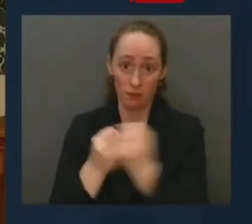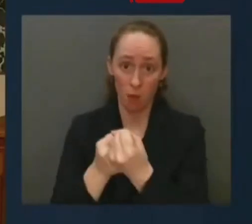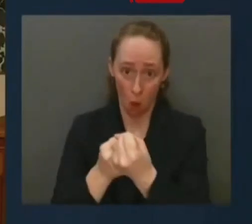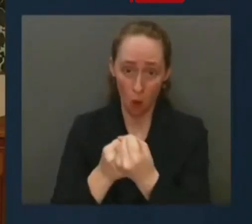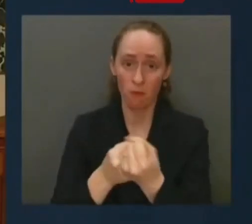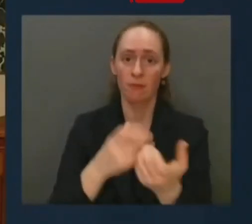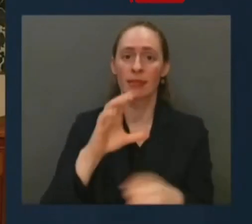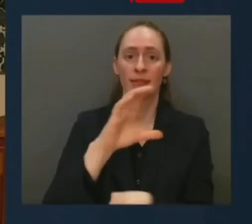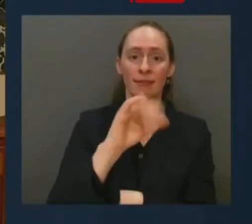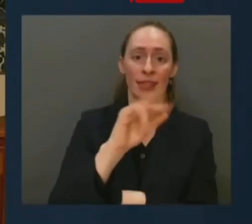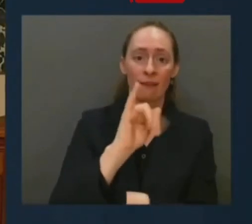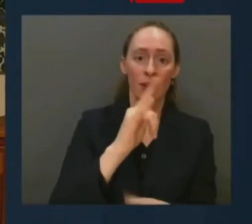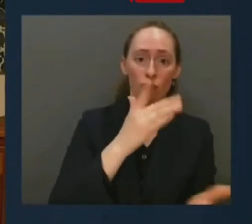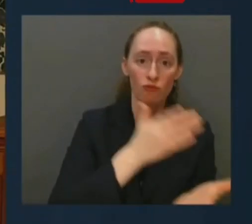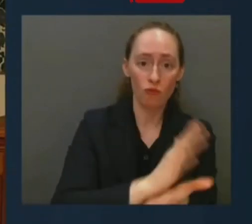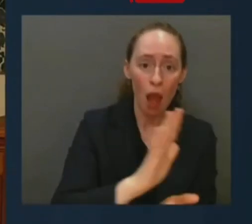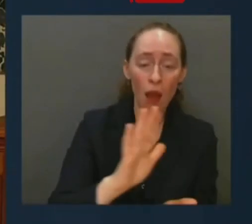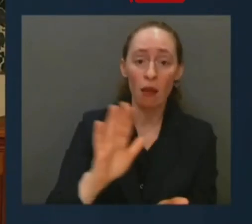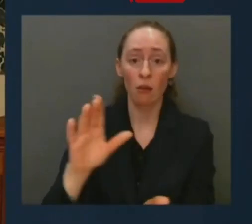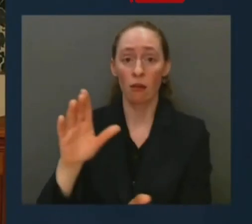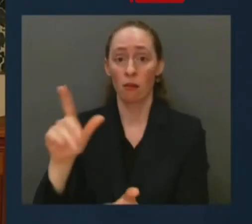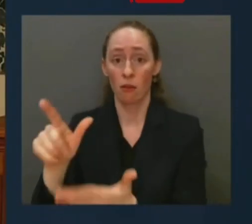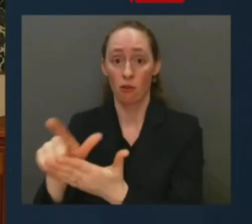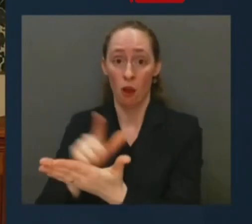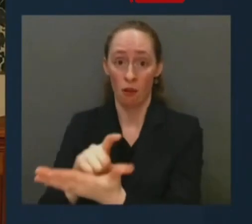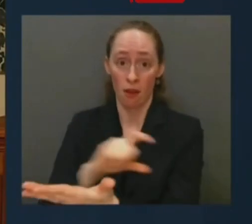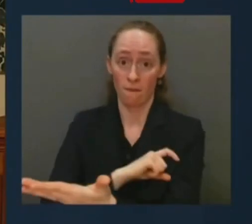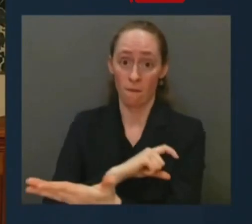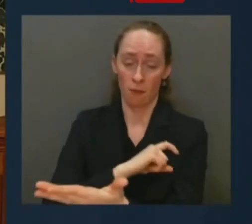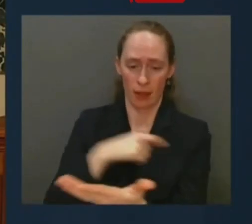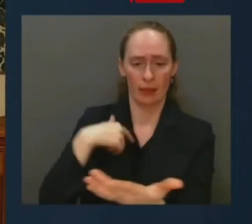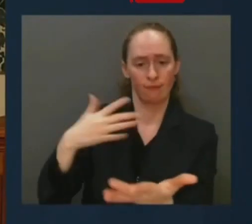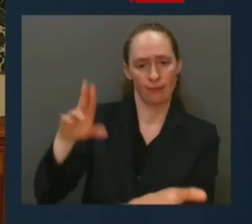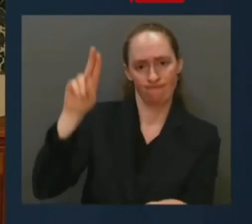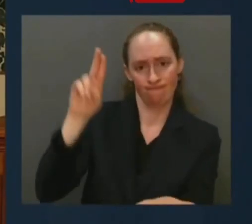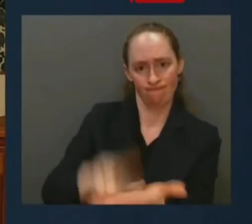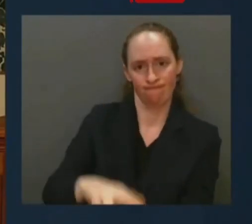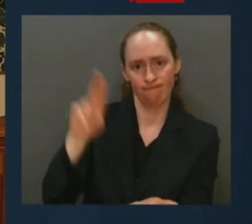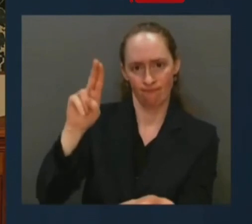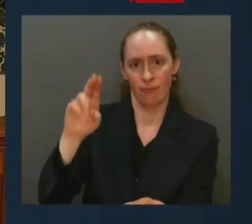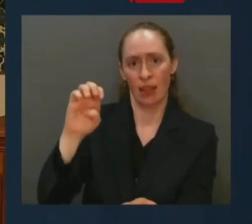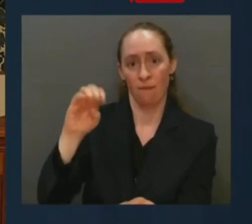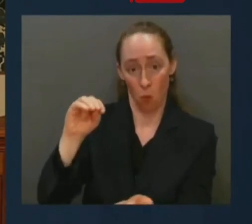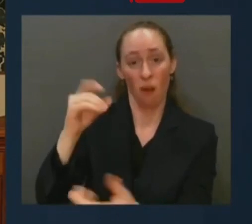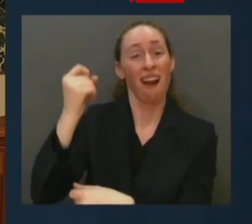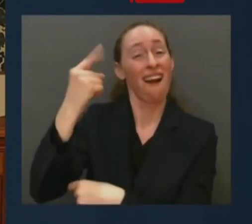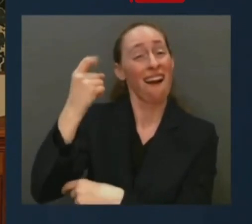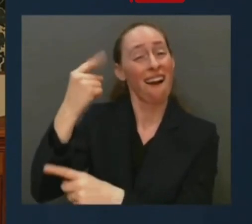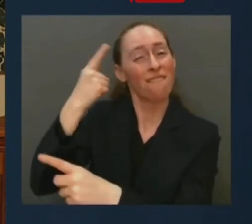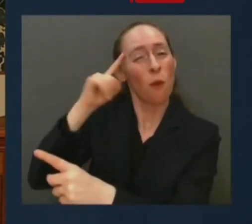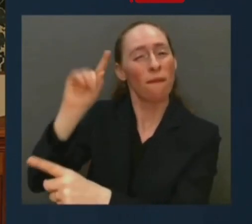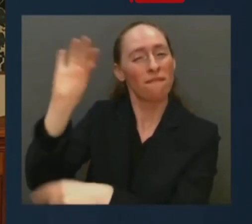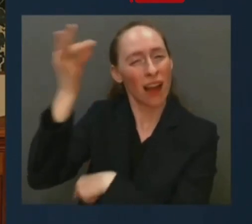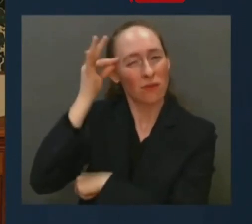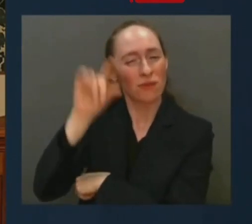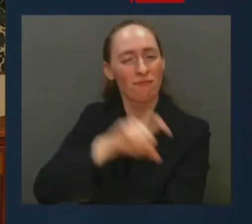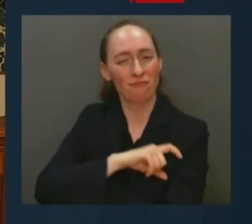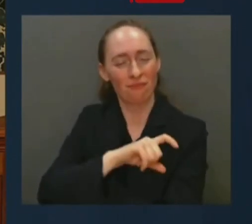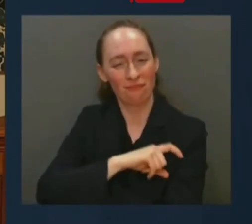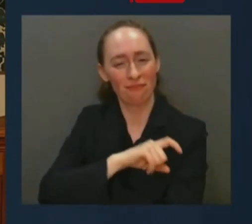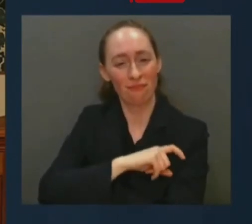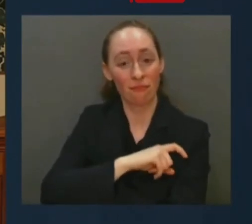signed an executive order for all federal officers banning chokeholds, restricting no-knock warrants,